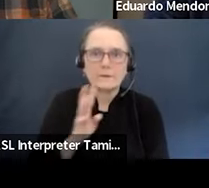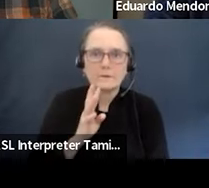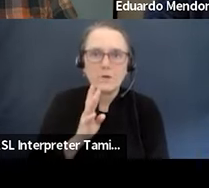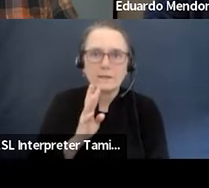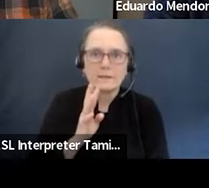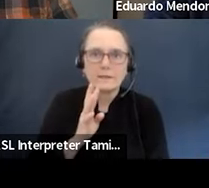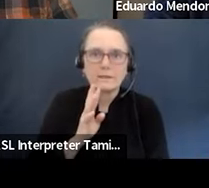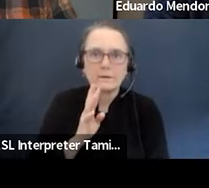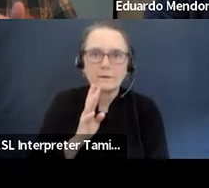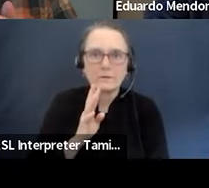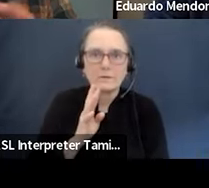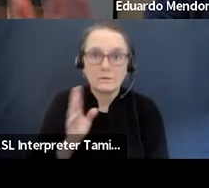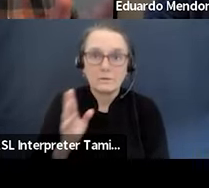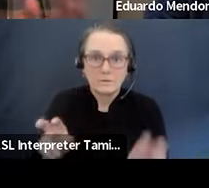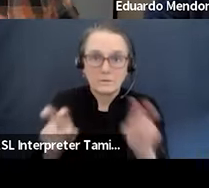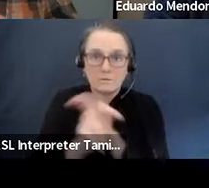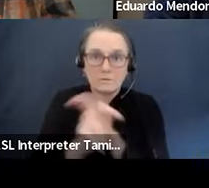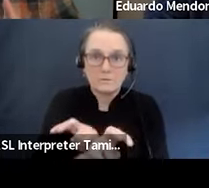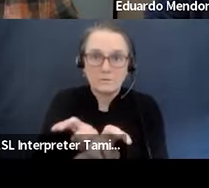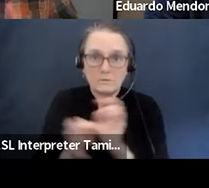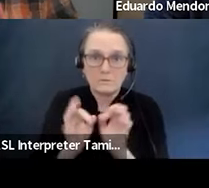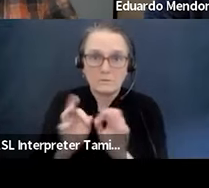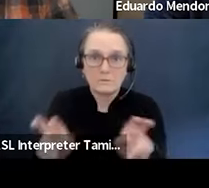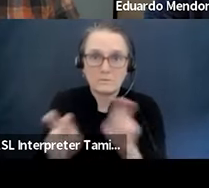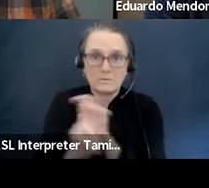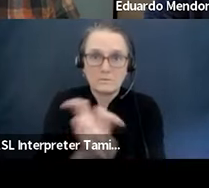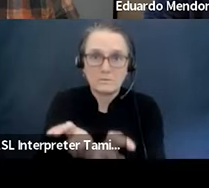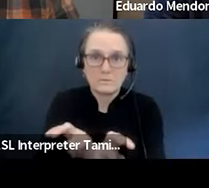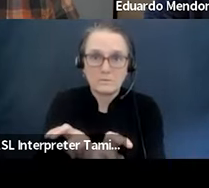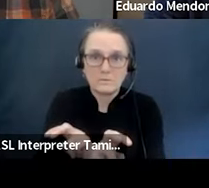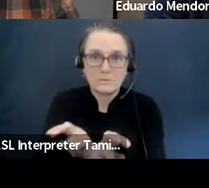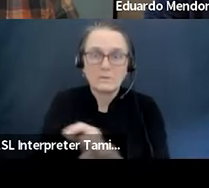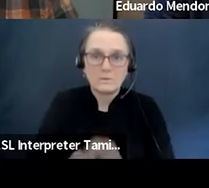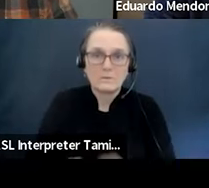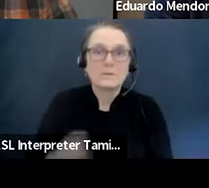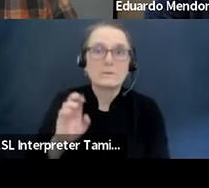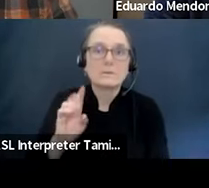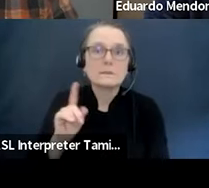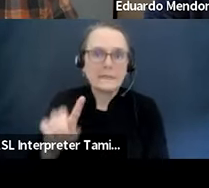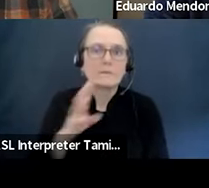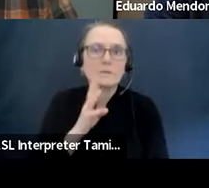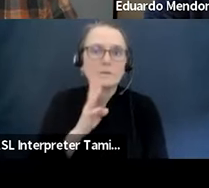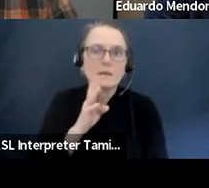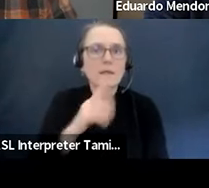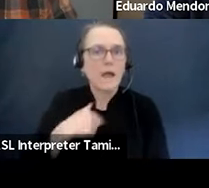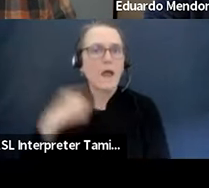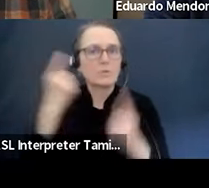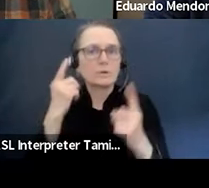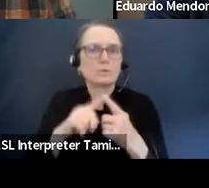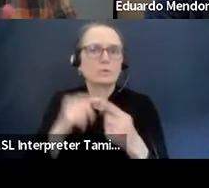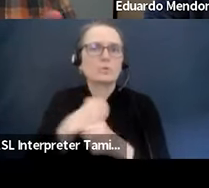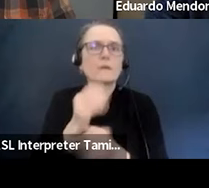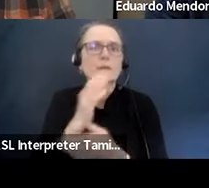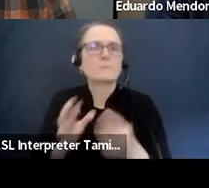I don't know what it means. I I'm looking at, uh, creating some special events for my staff now that